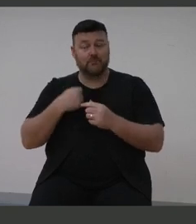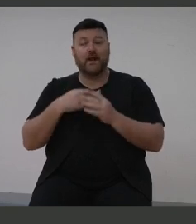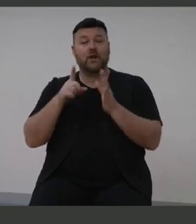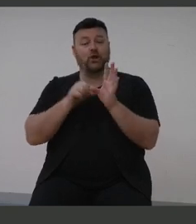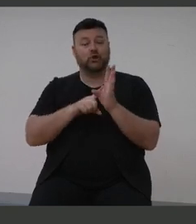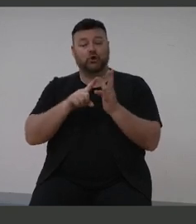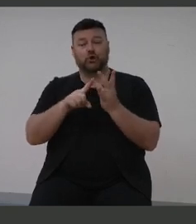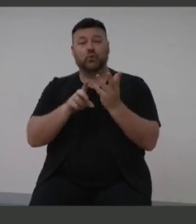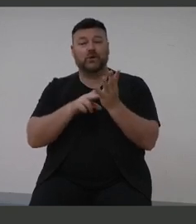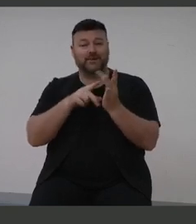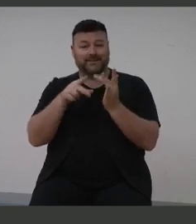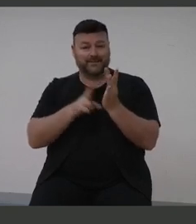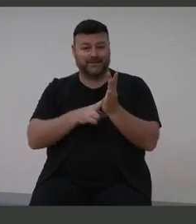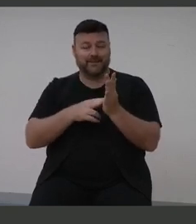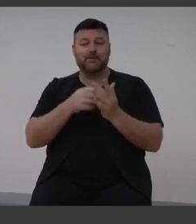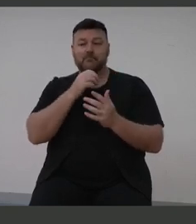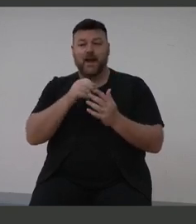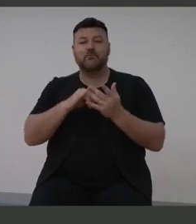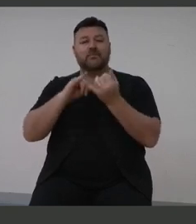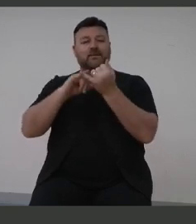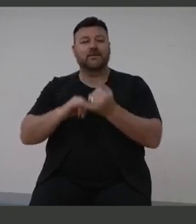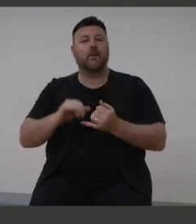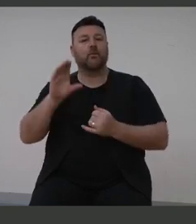South Coast communities of New South Wales.